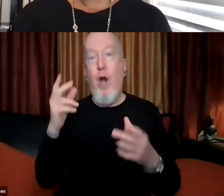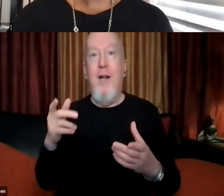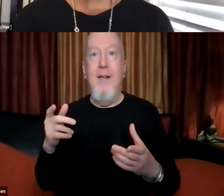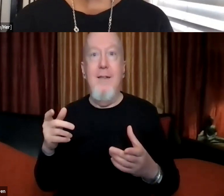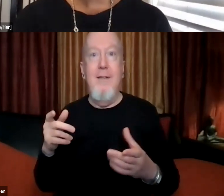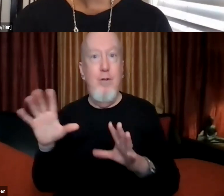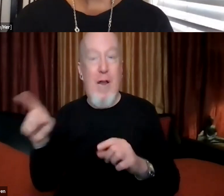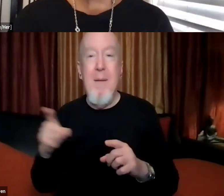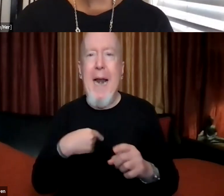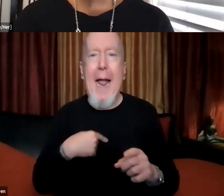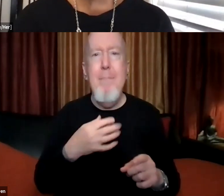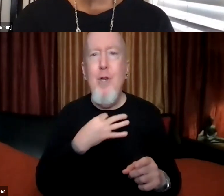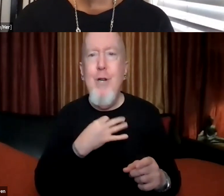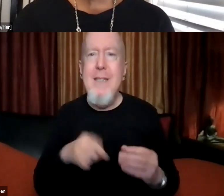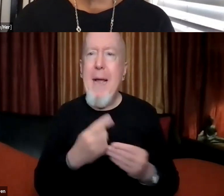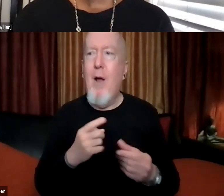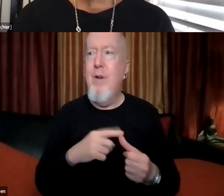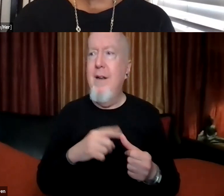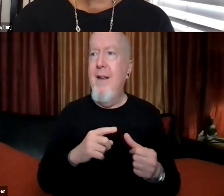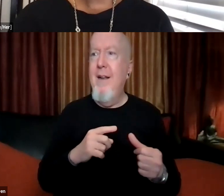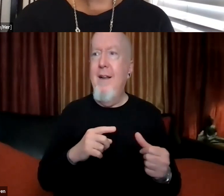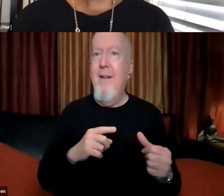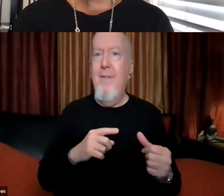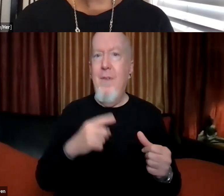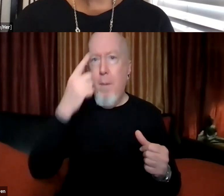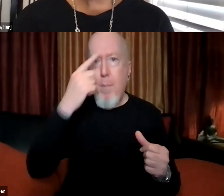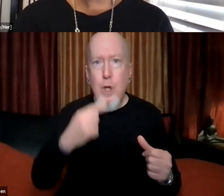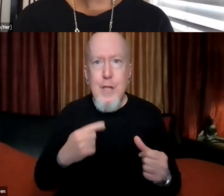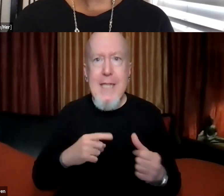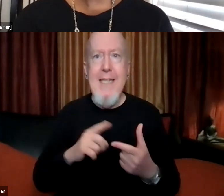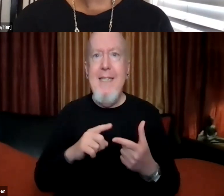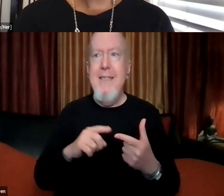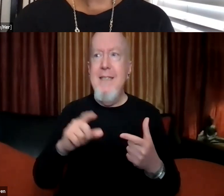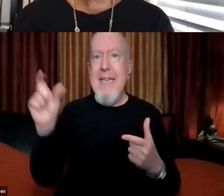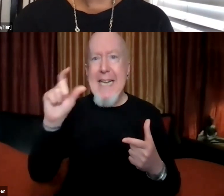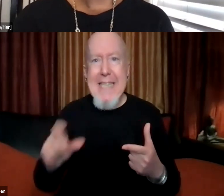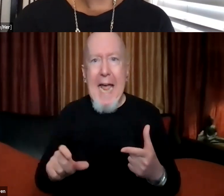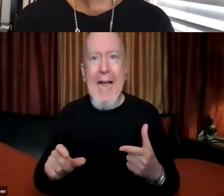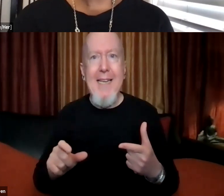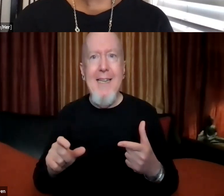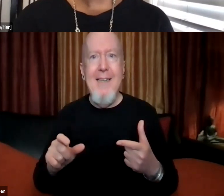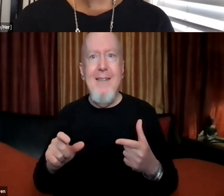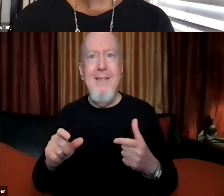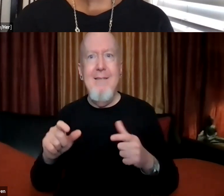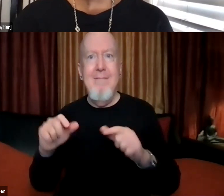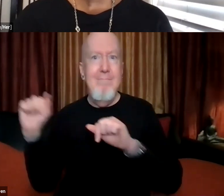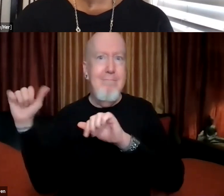Italian, um, uh, immigrants who, who also, um, came to this region.